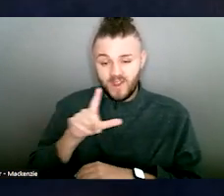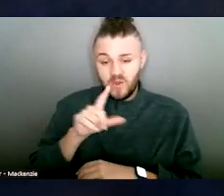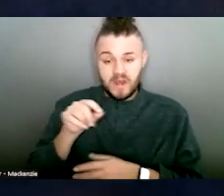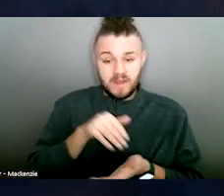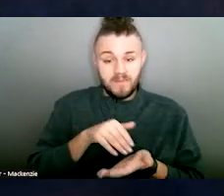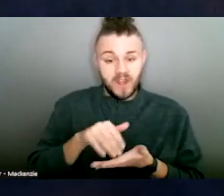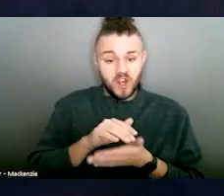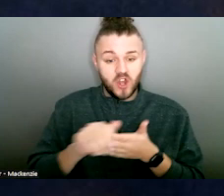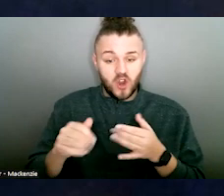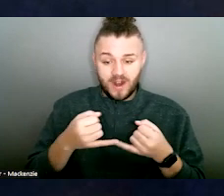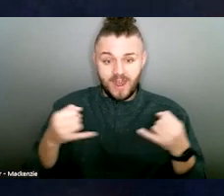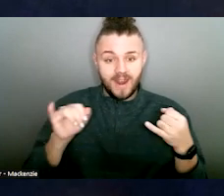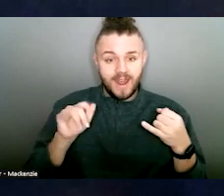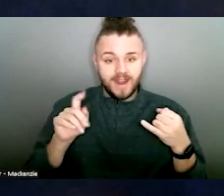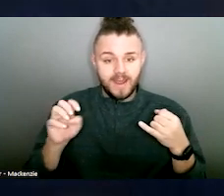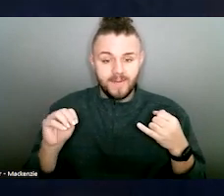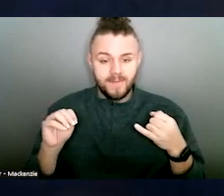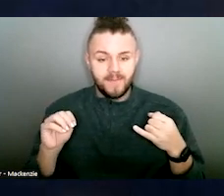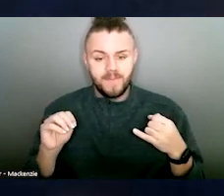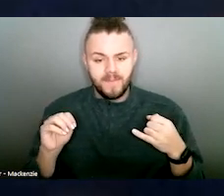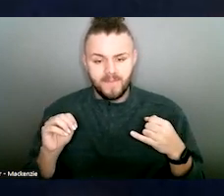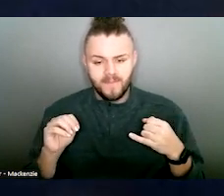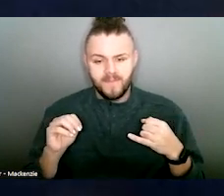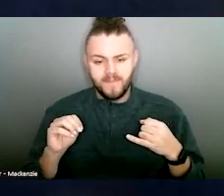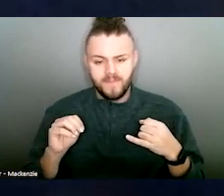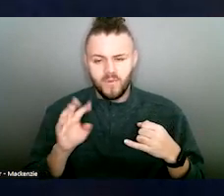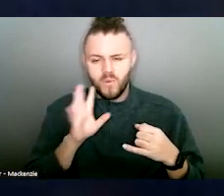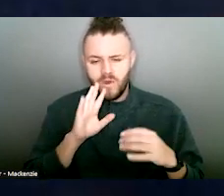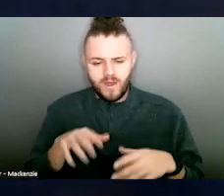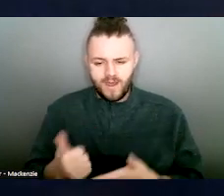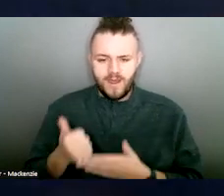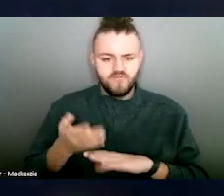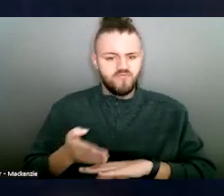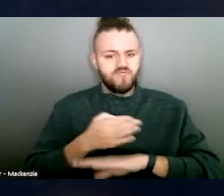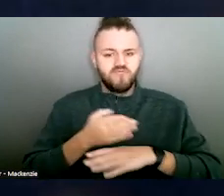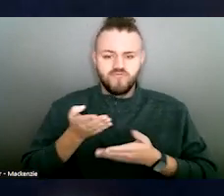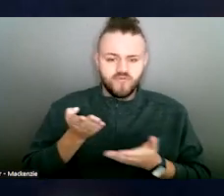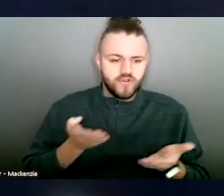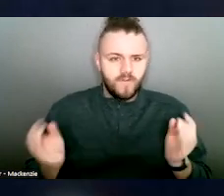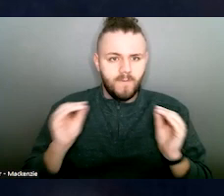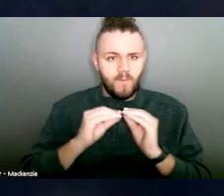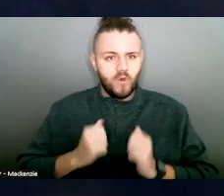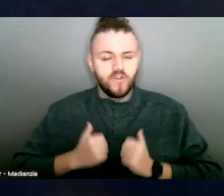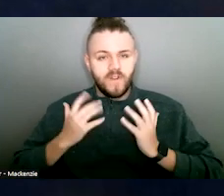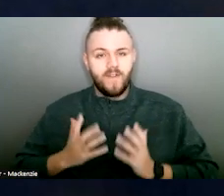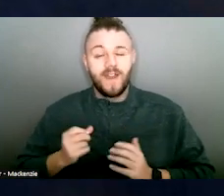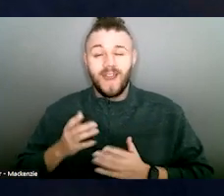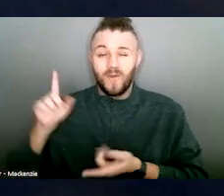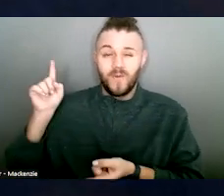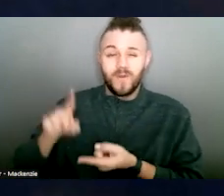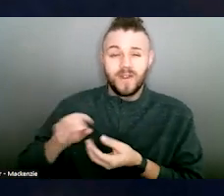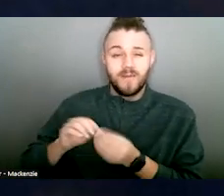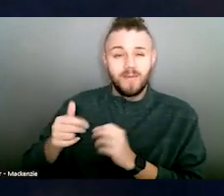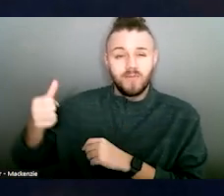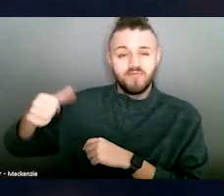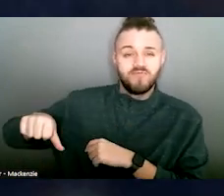amongst many great things, helped our shelters serve more survivors and reduced the number who are thrown away. It will save